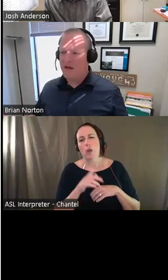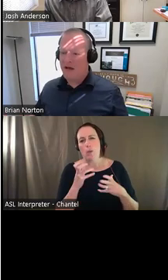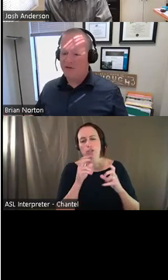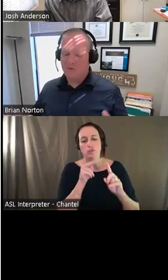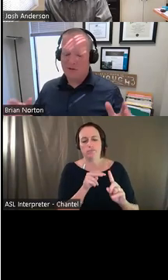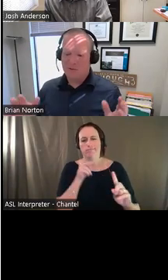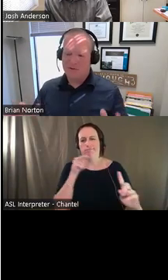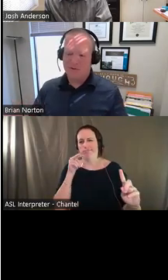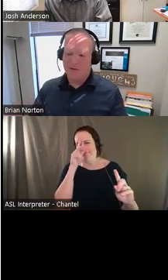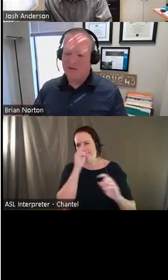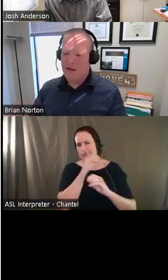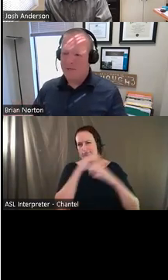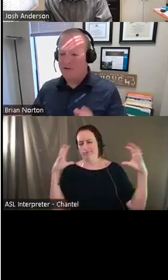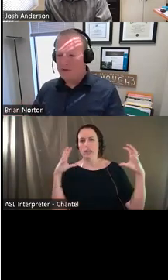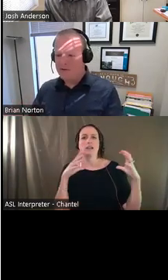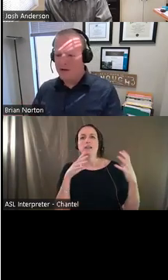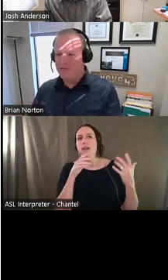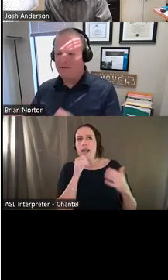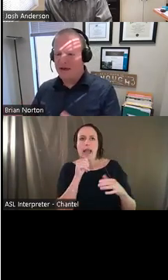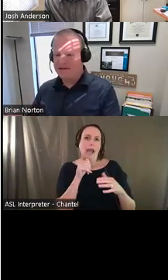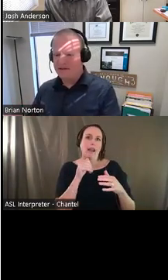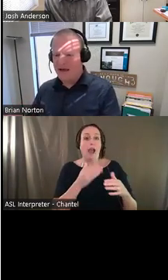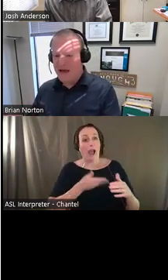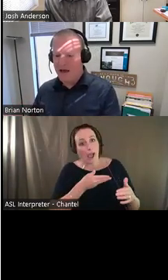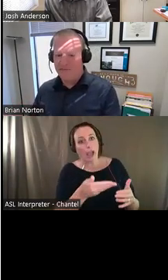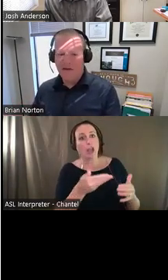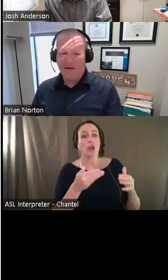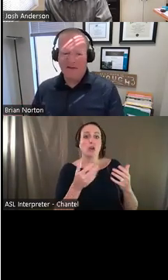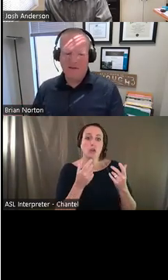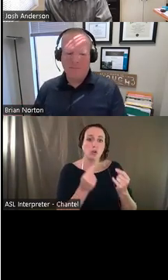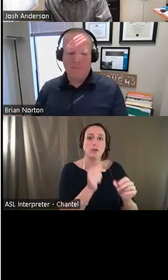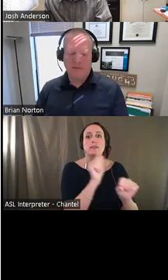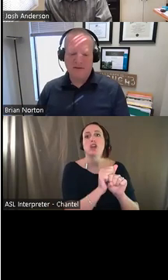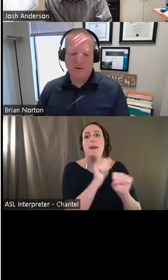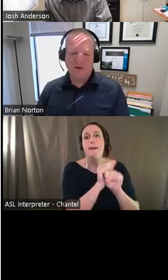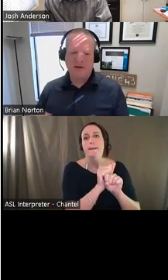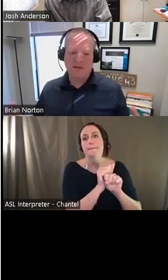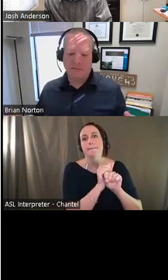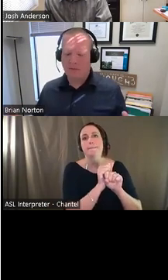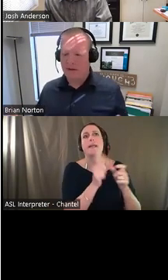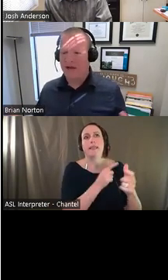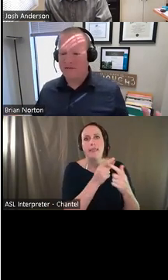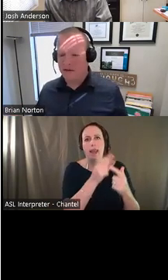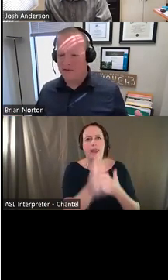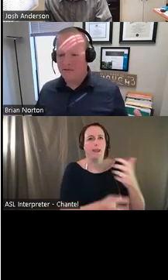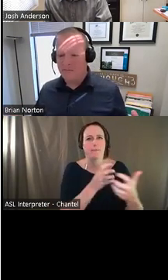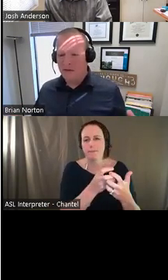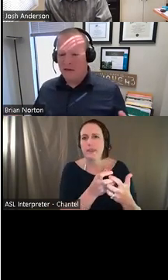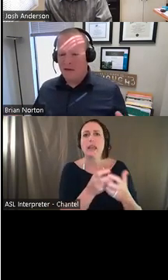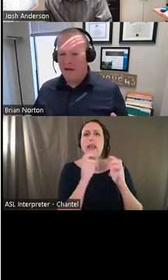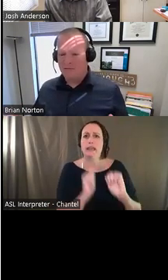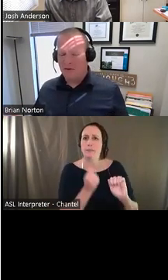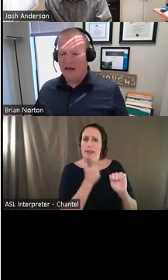It's not just once a person's on the job and they're doing their job and the tasks that they have. This is across the employee life cycle.